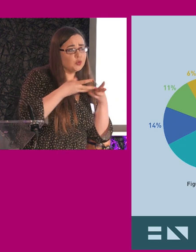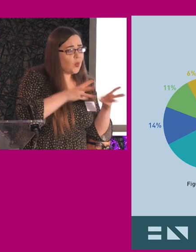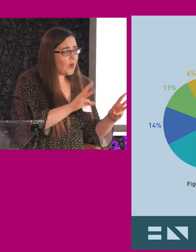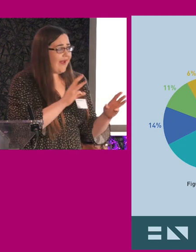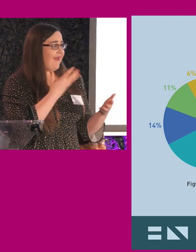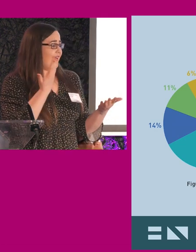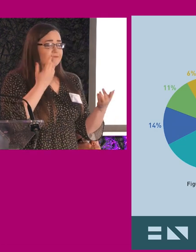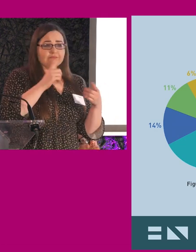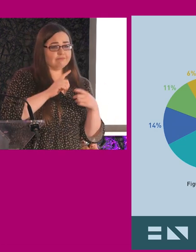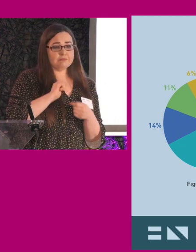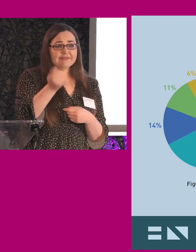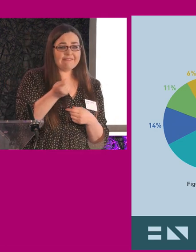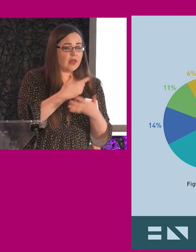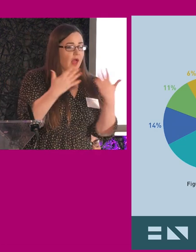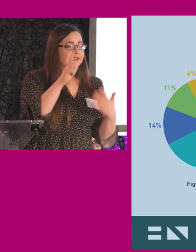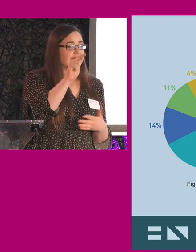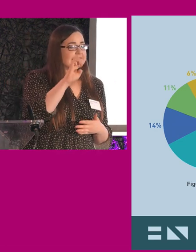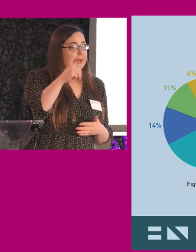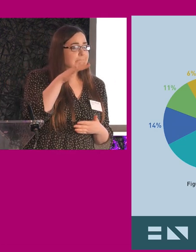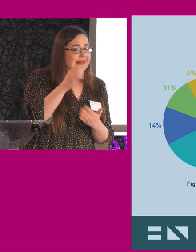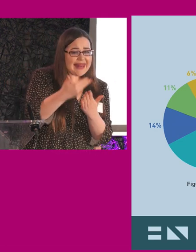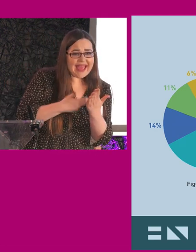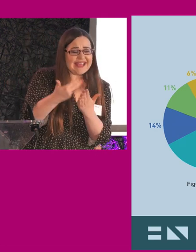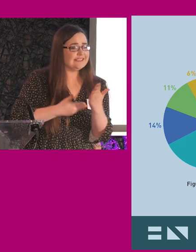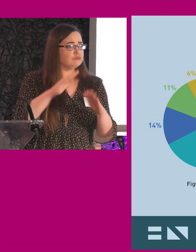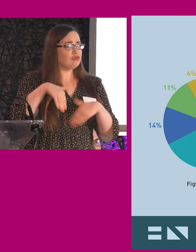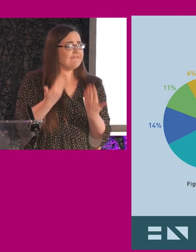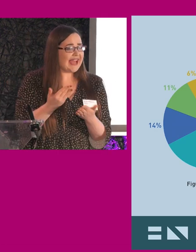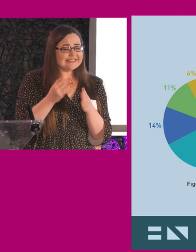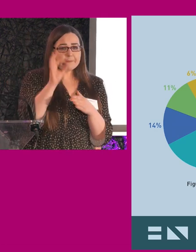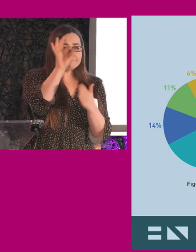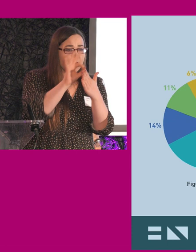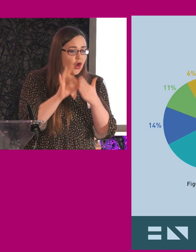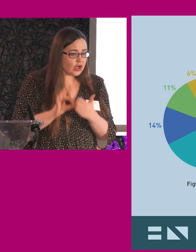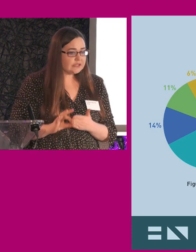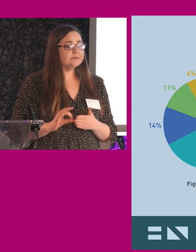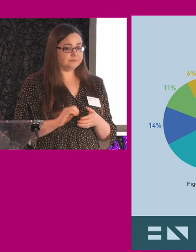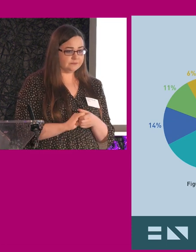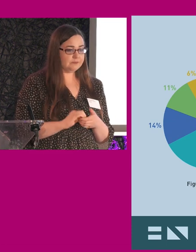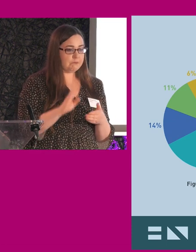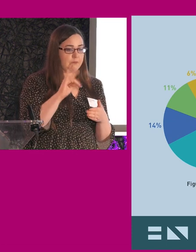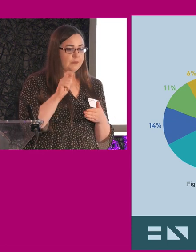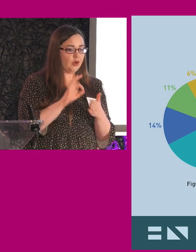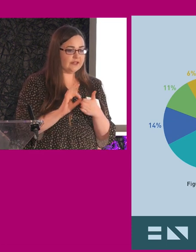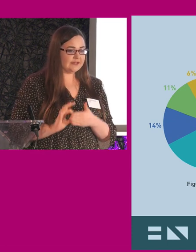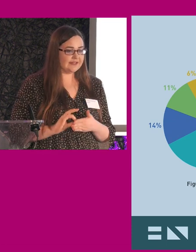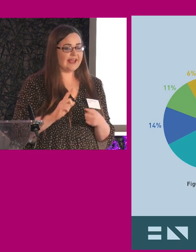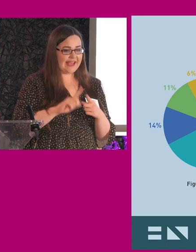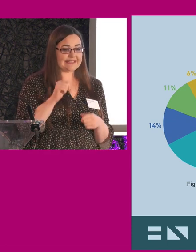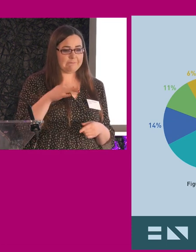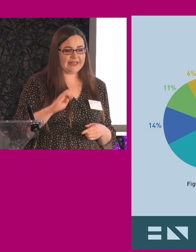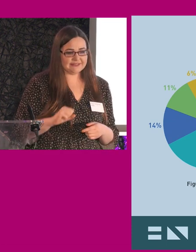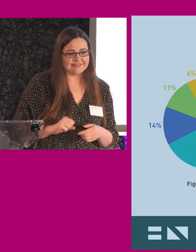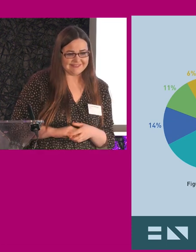using email for communication, giving, providing bullet